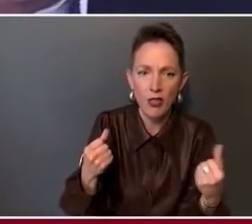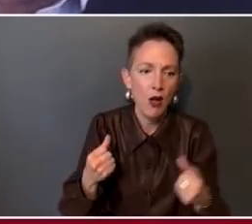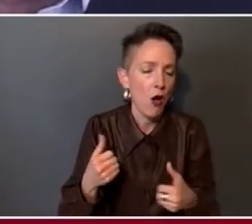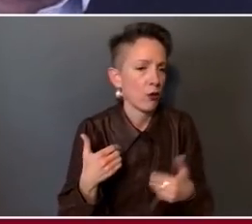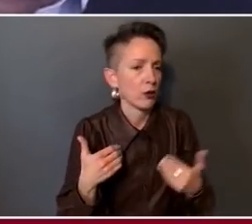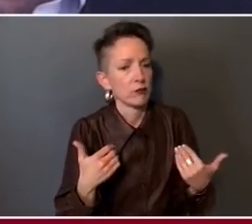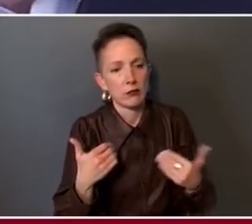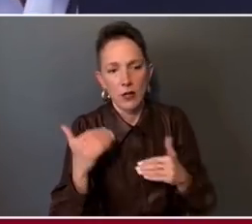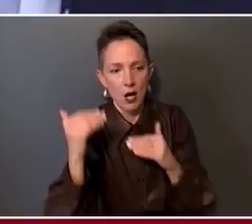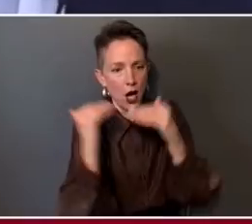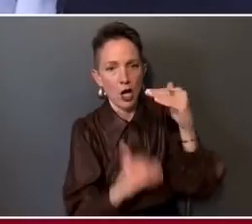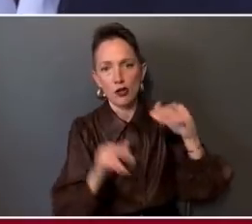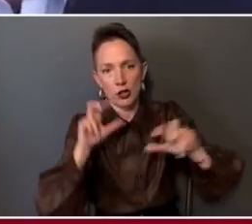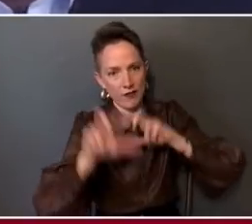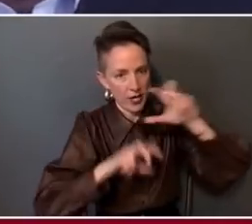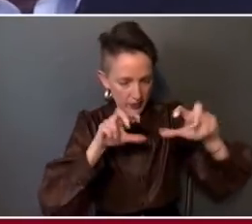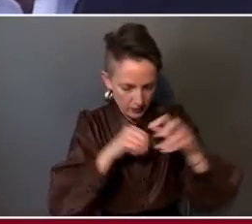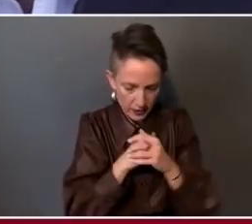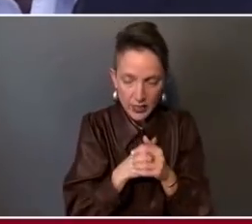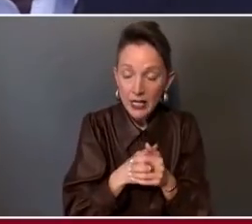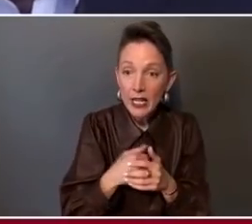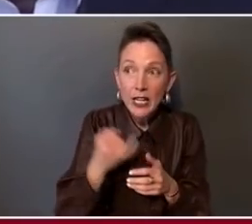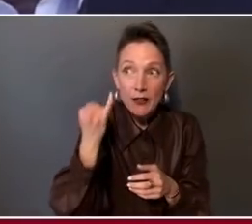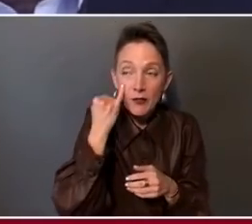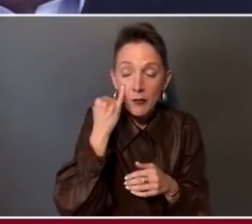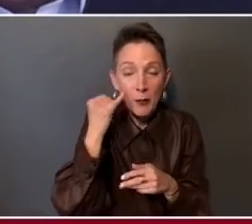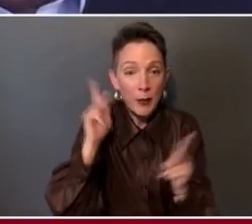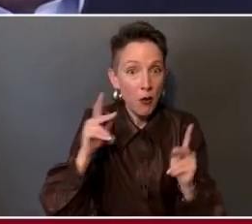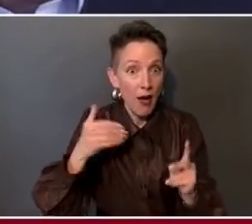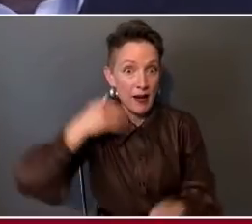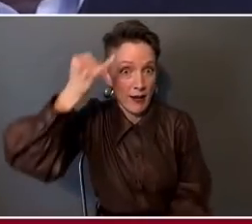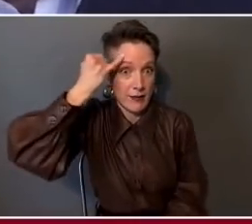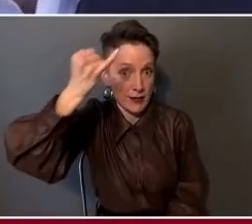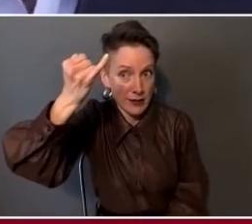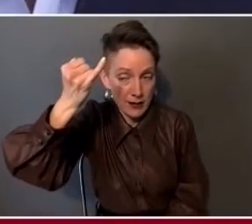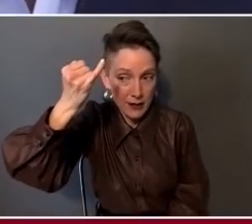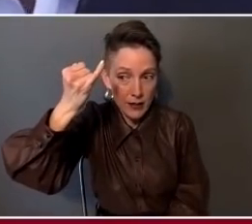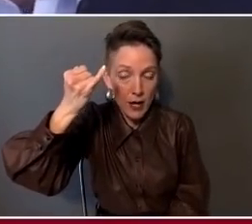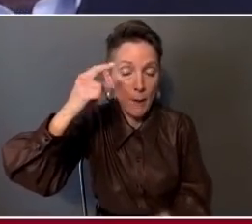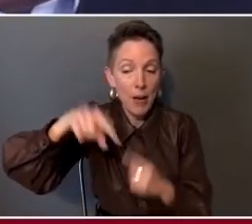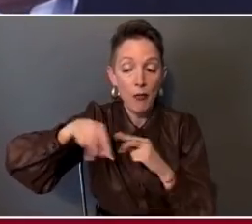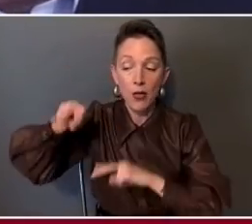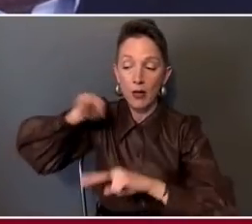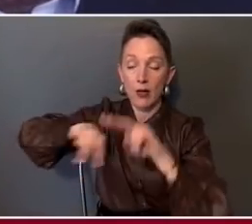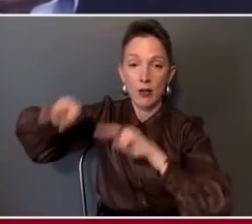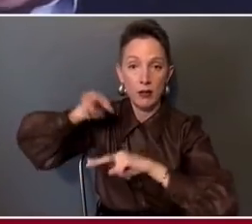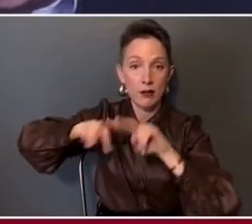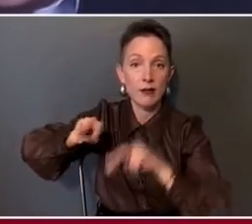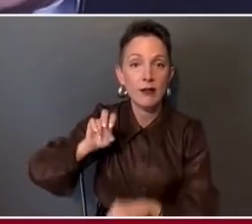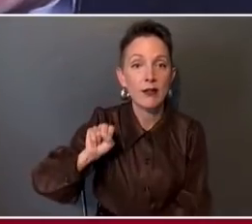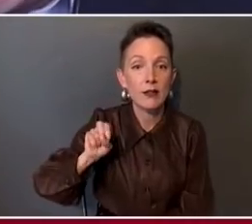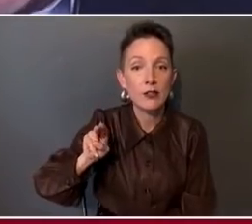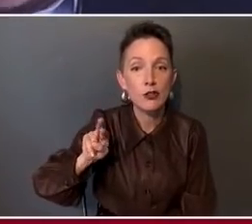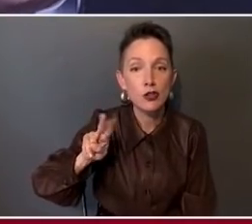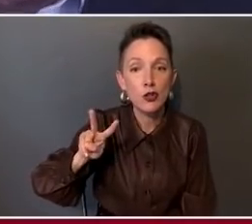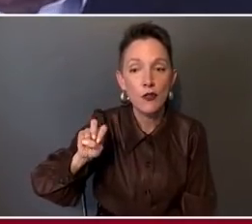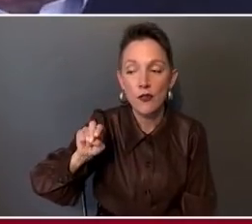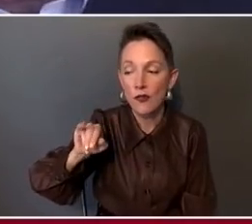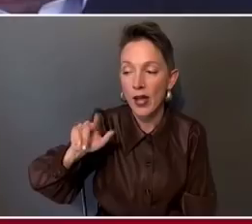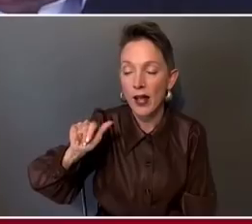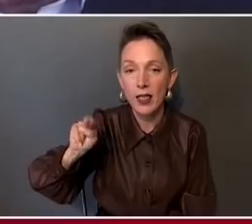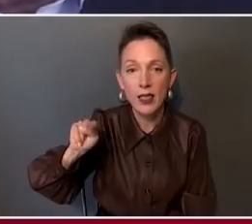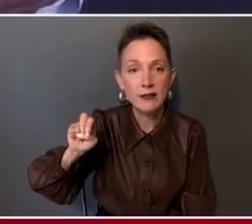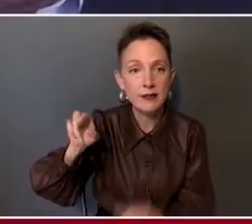If people had any idea that the surveillance system that we have today, trying to figure out how many